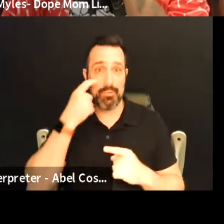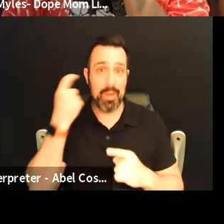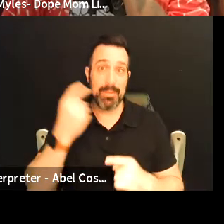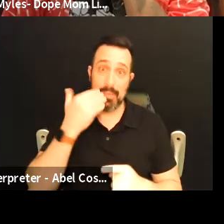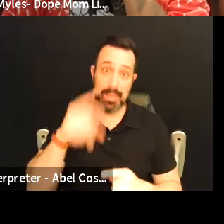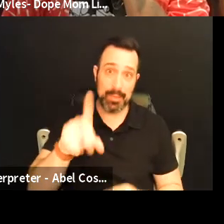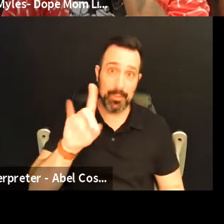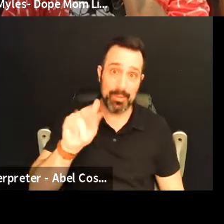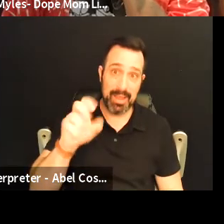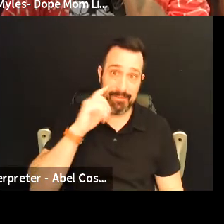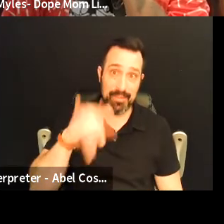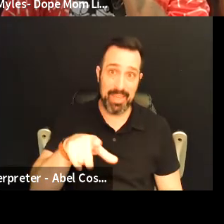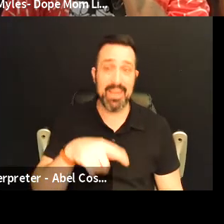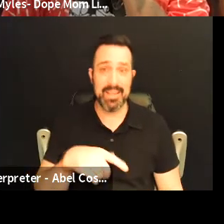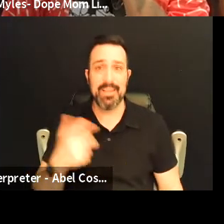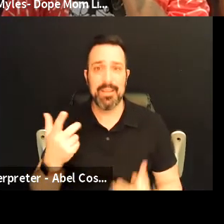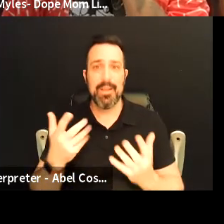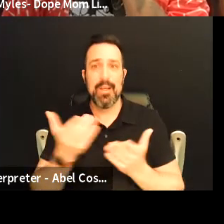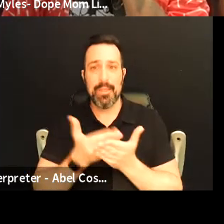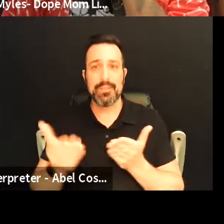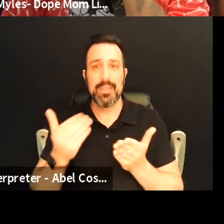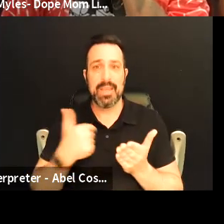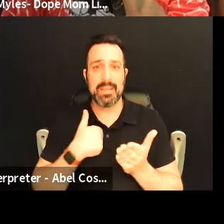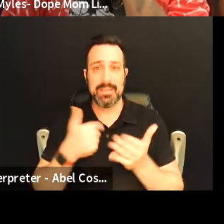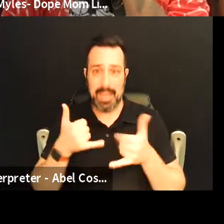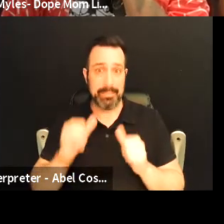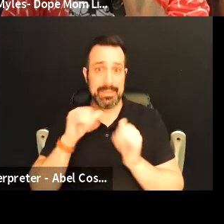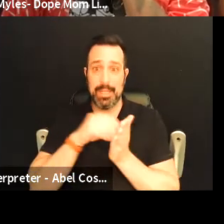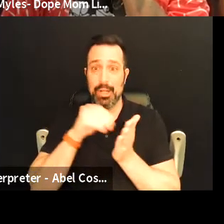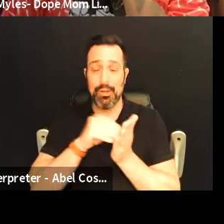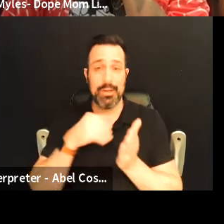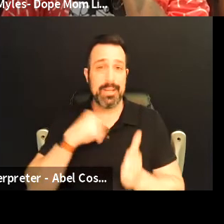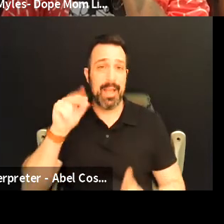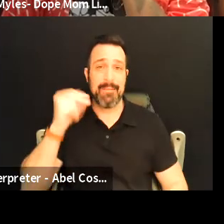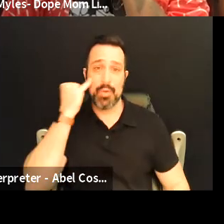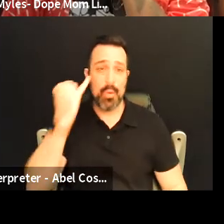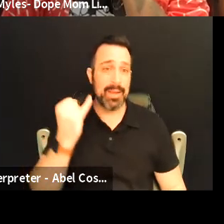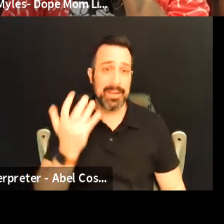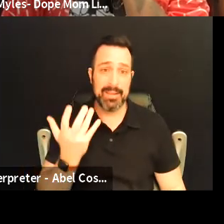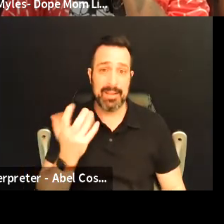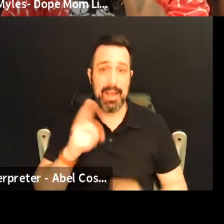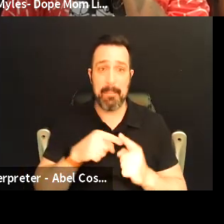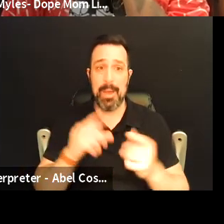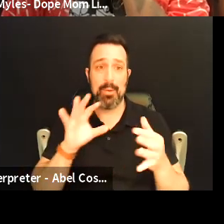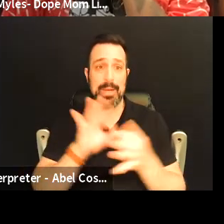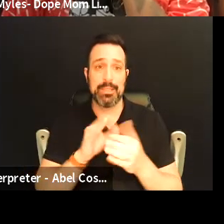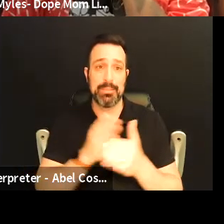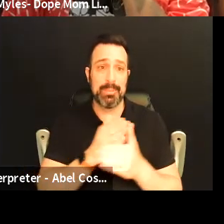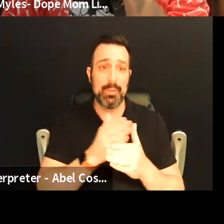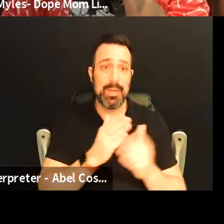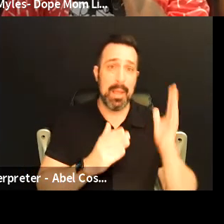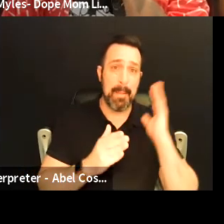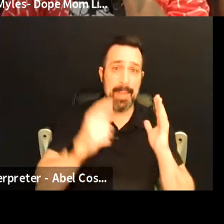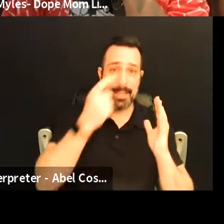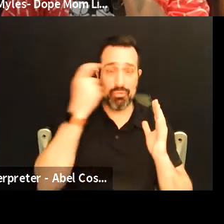for that Diane I mean there's there's things that I I'm still learning I had no idea about the connection between past trauma